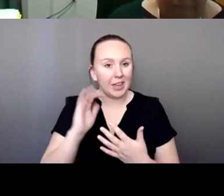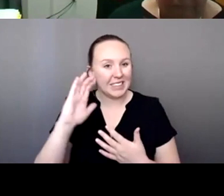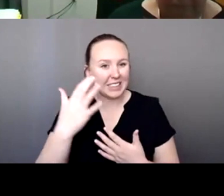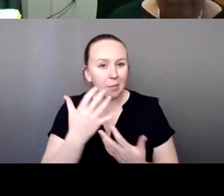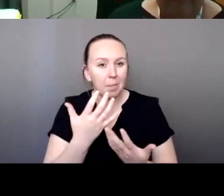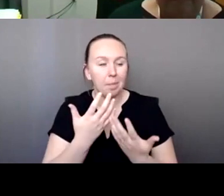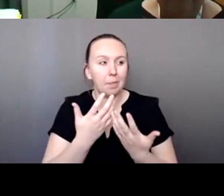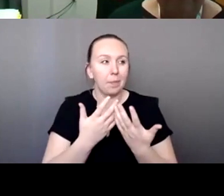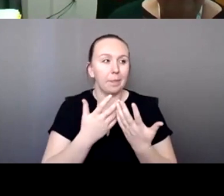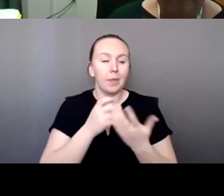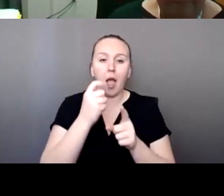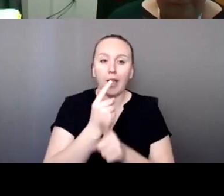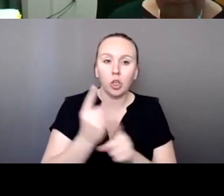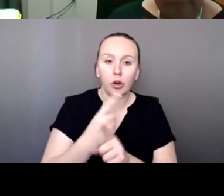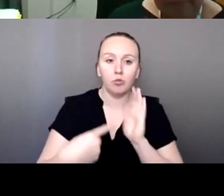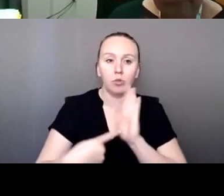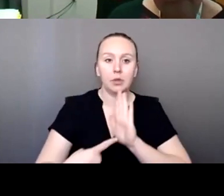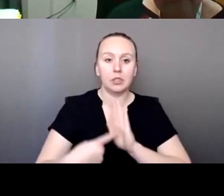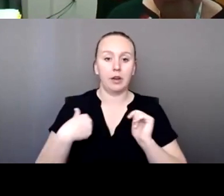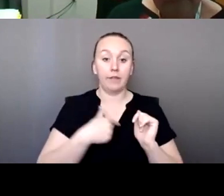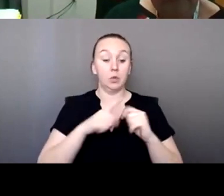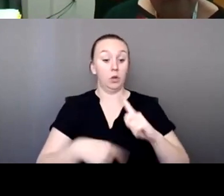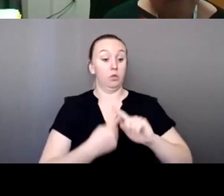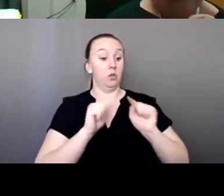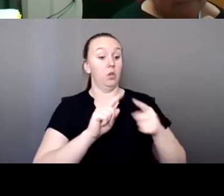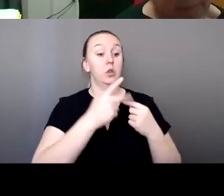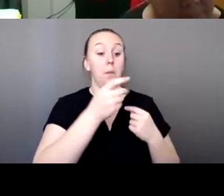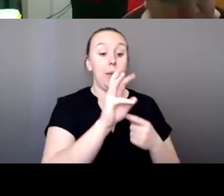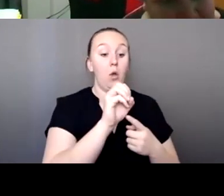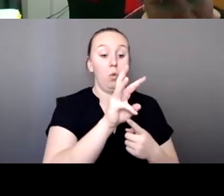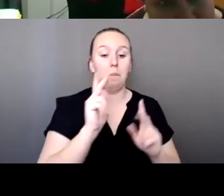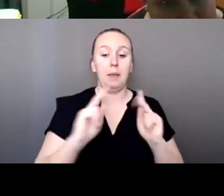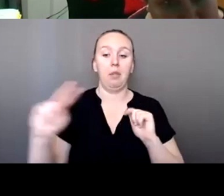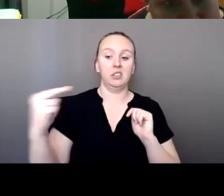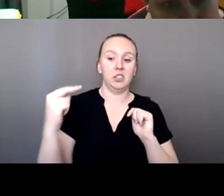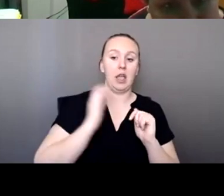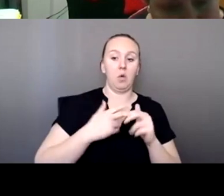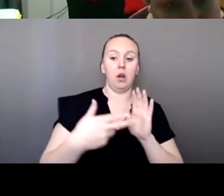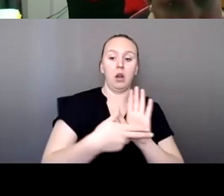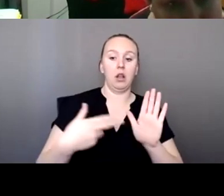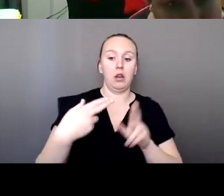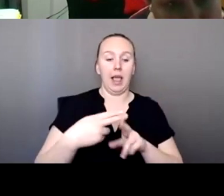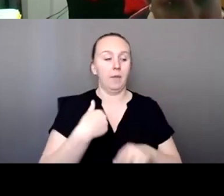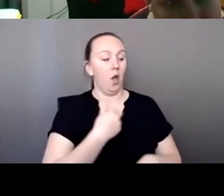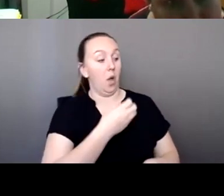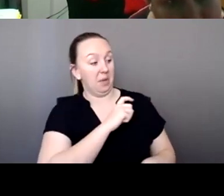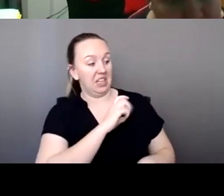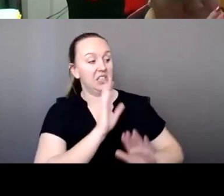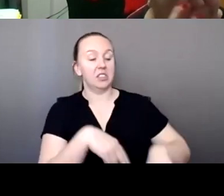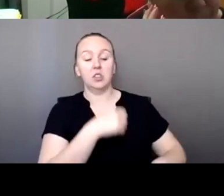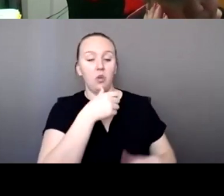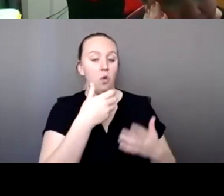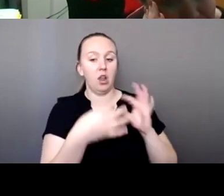So when we go to, you know, powwows and stuff, people see our table and see our vendor and they're like, oh, policing, we don't want to deal with you. And we're like, no,